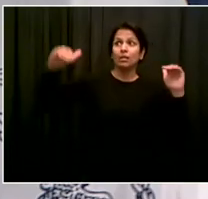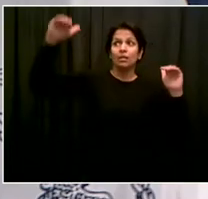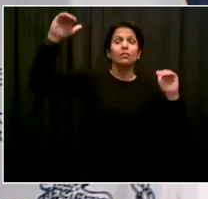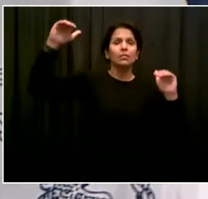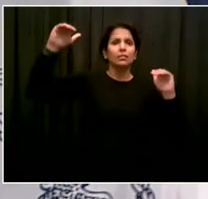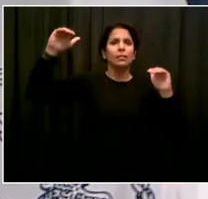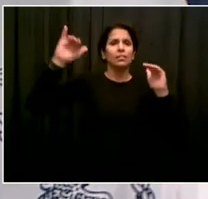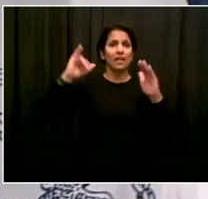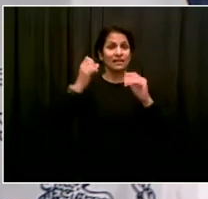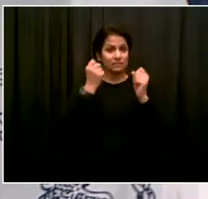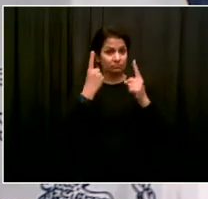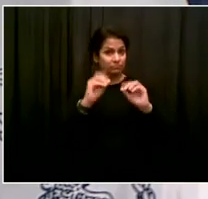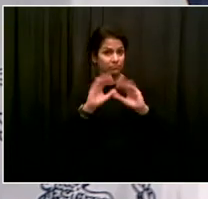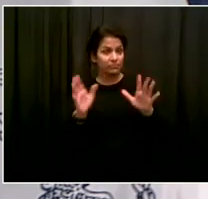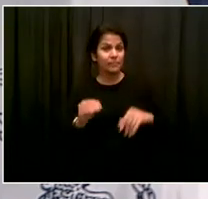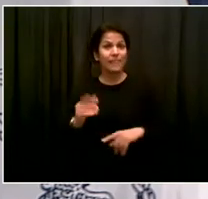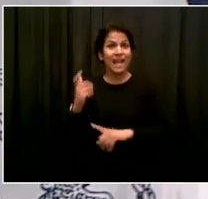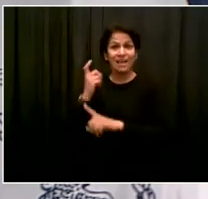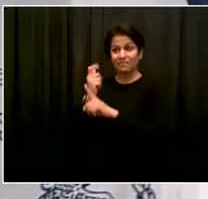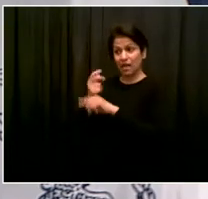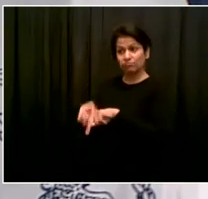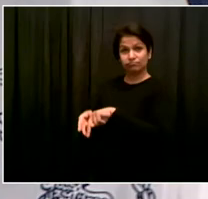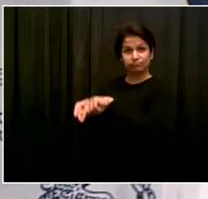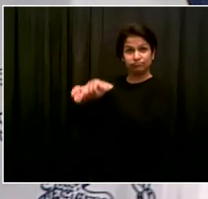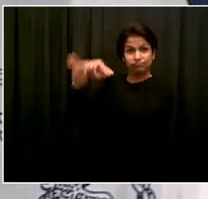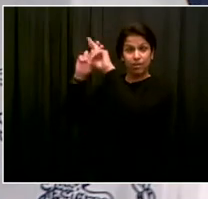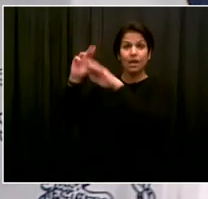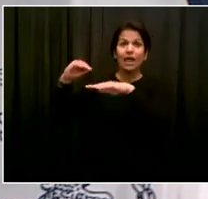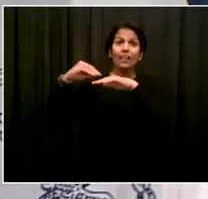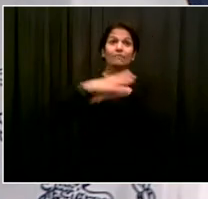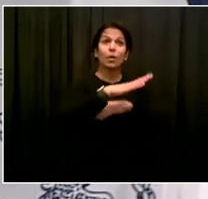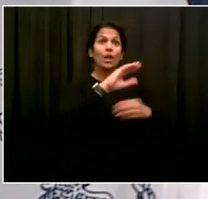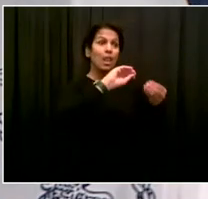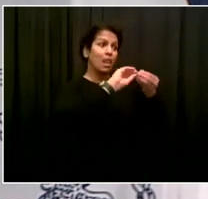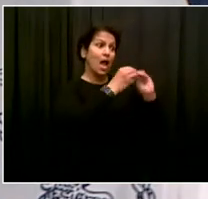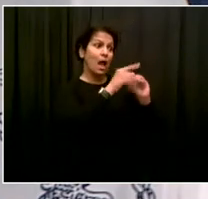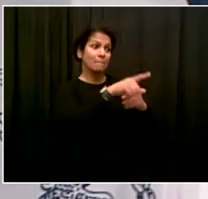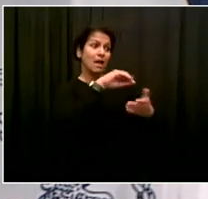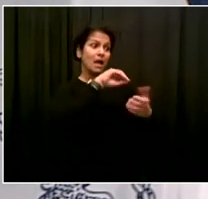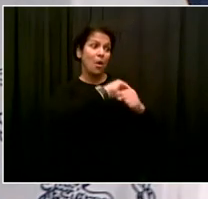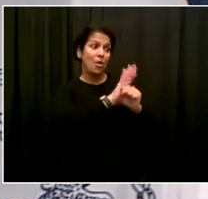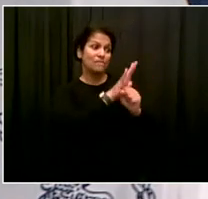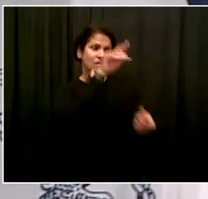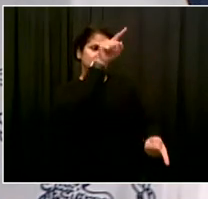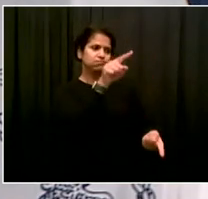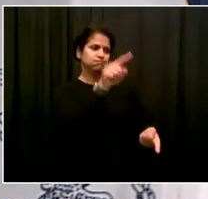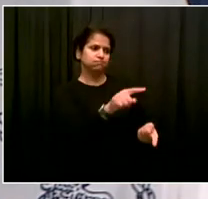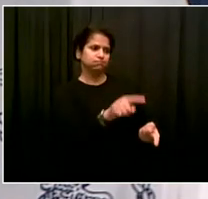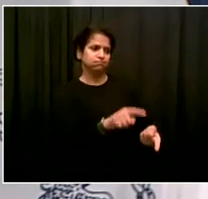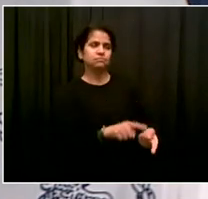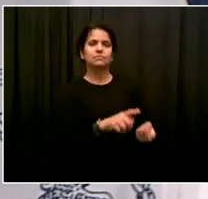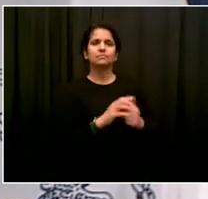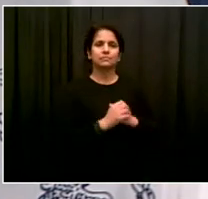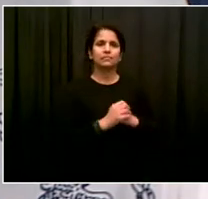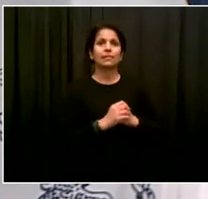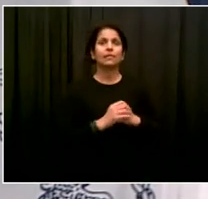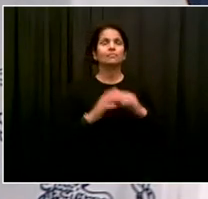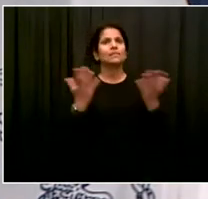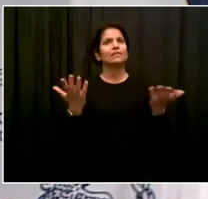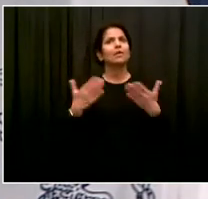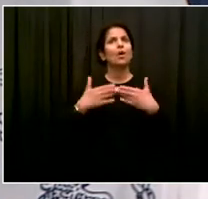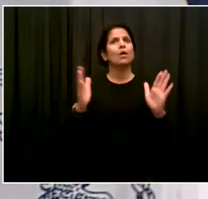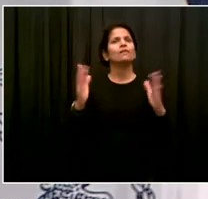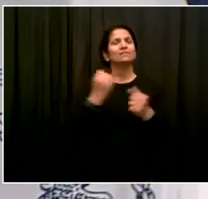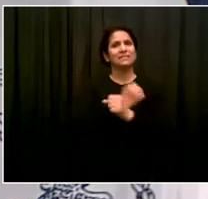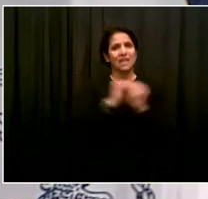is just pushing down COVID and pushing down the cases and making the city safer. So I think you make a good point. I think there is an incentive